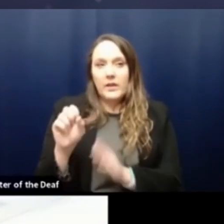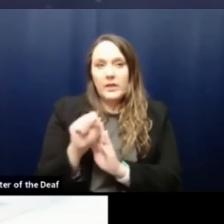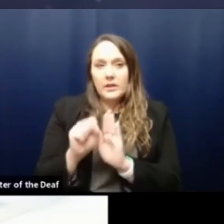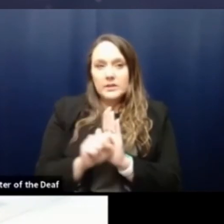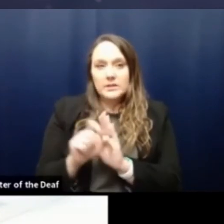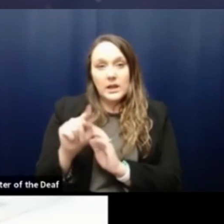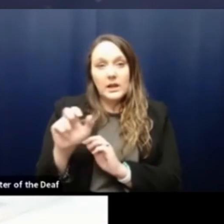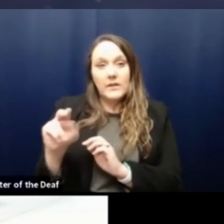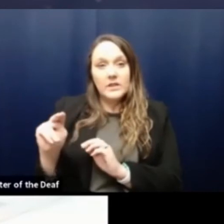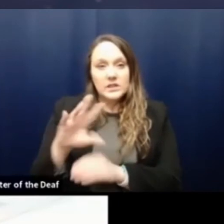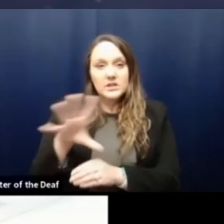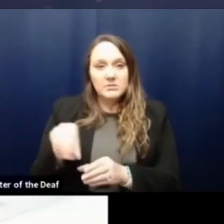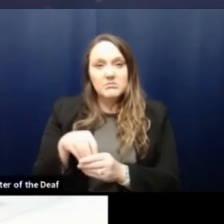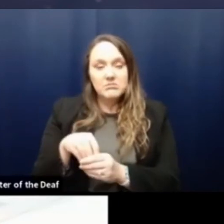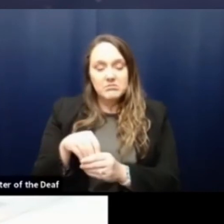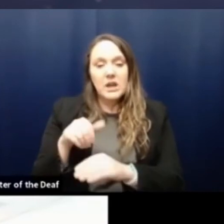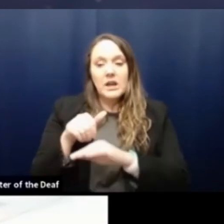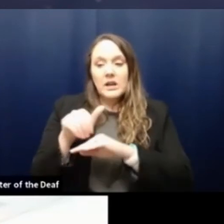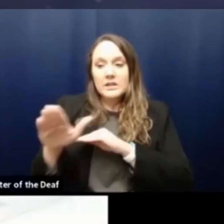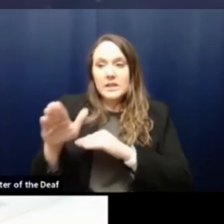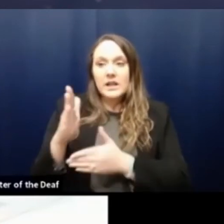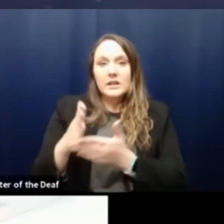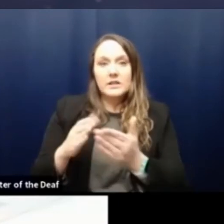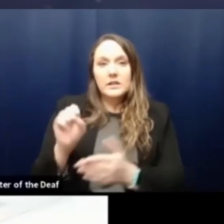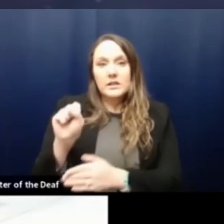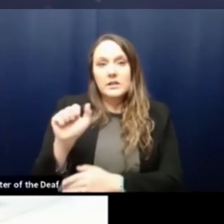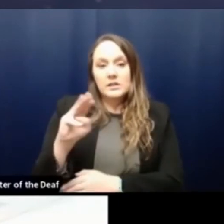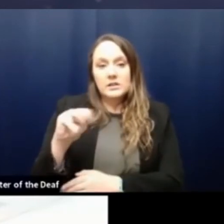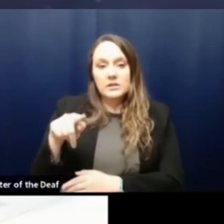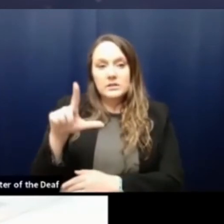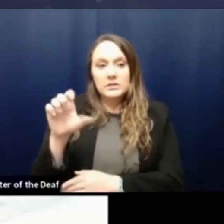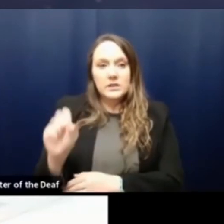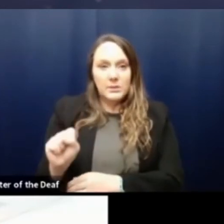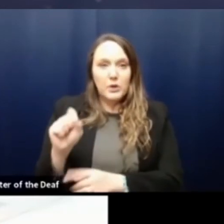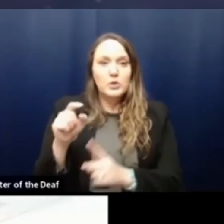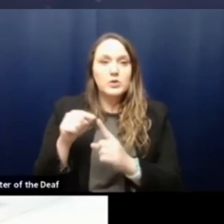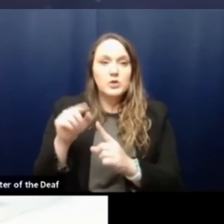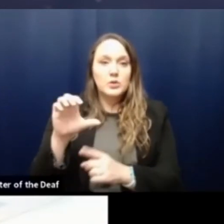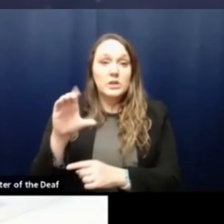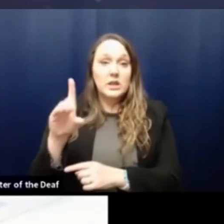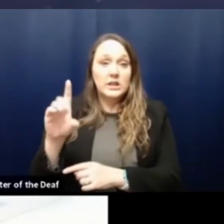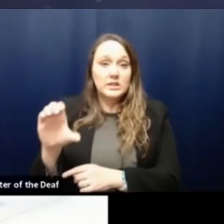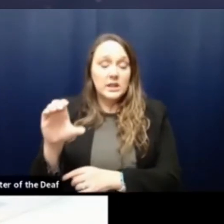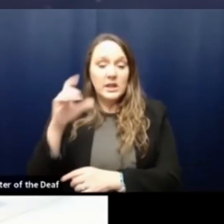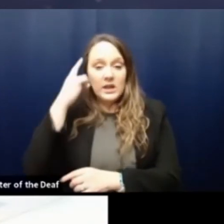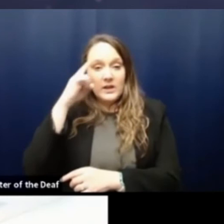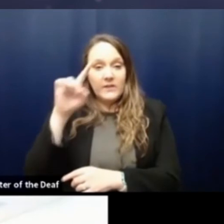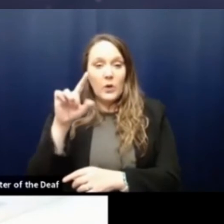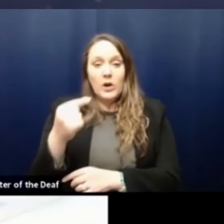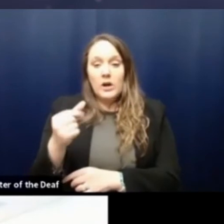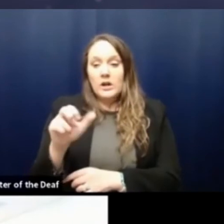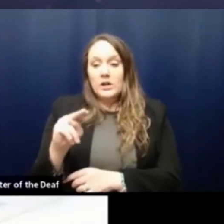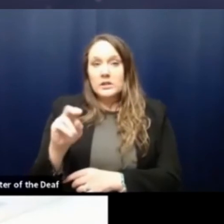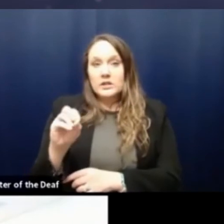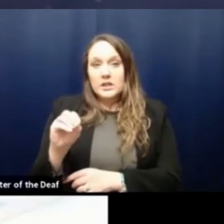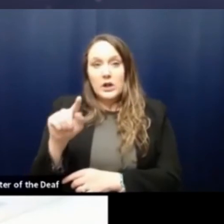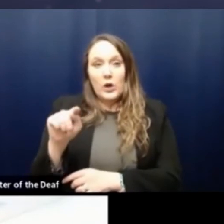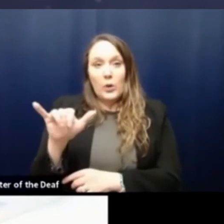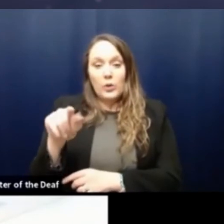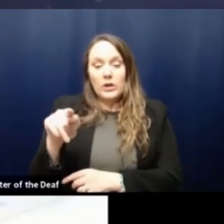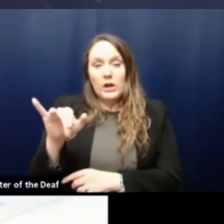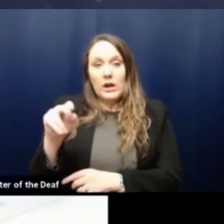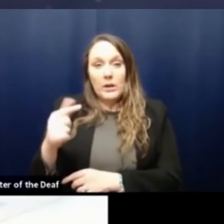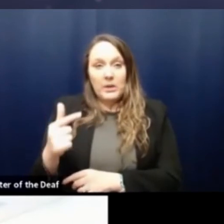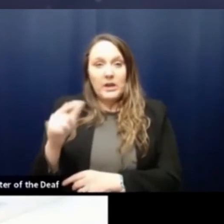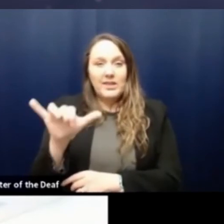Tennessee is participating in sending some samples like other states are to the CDC for, uh, genotyping, which is how you would find the